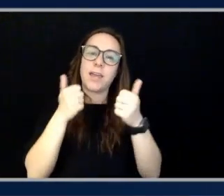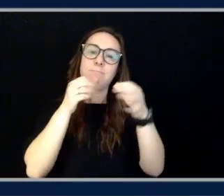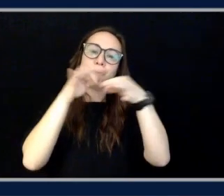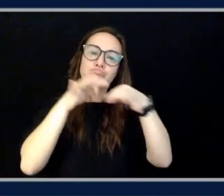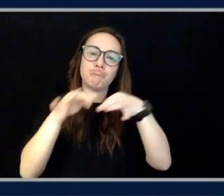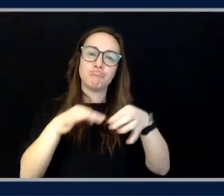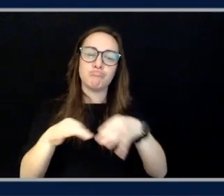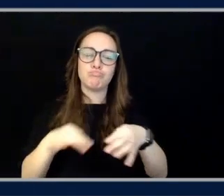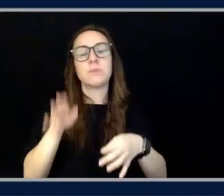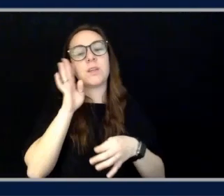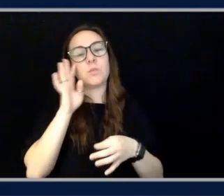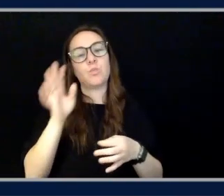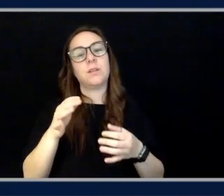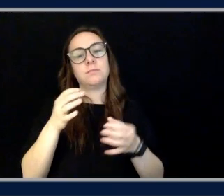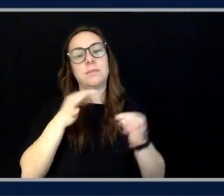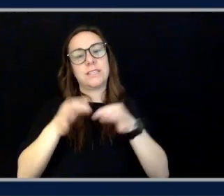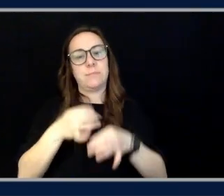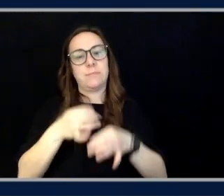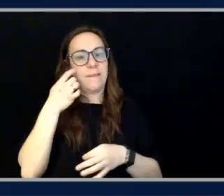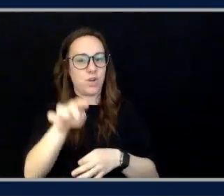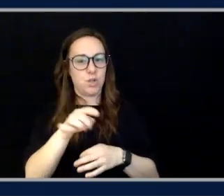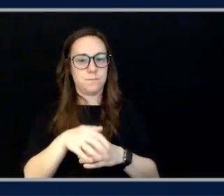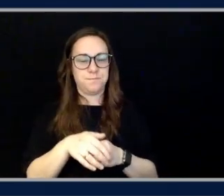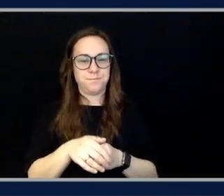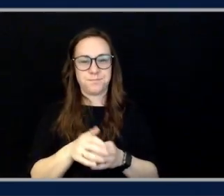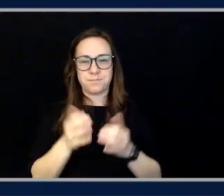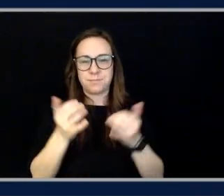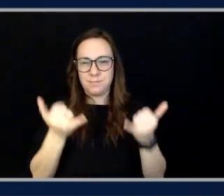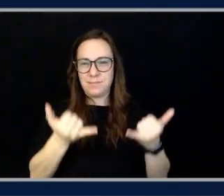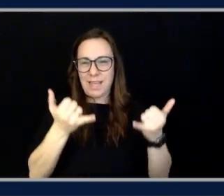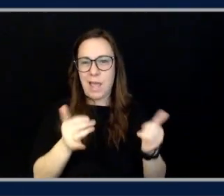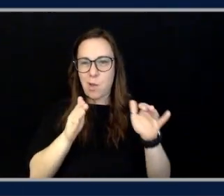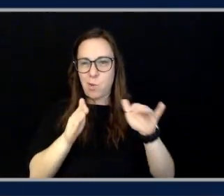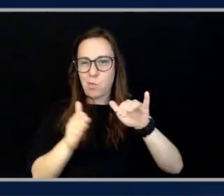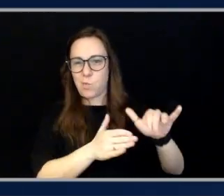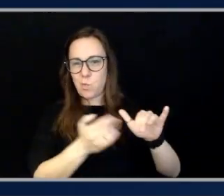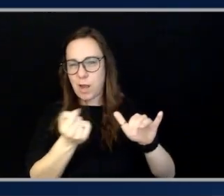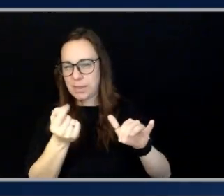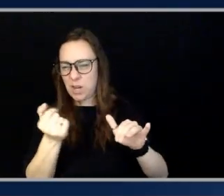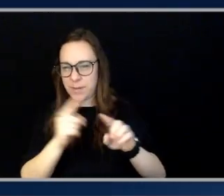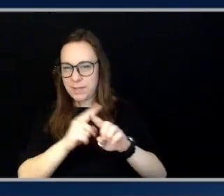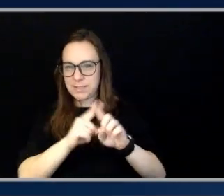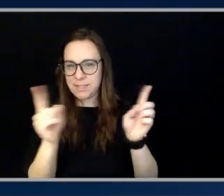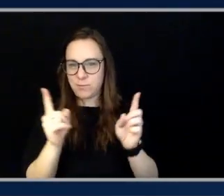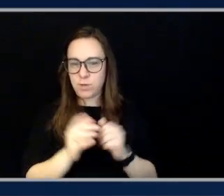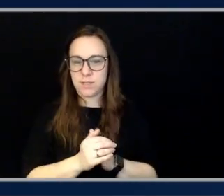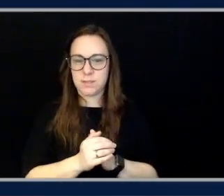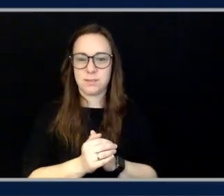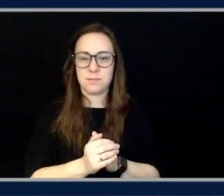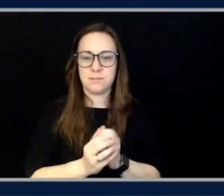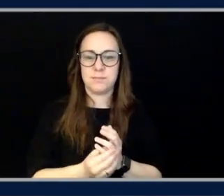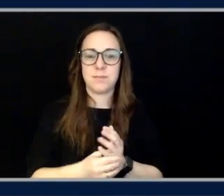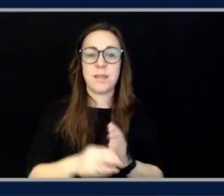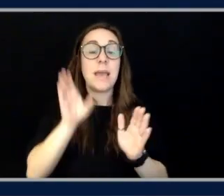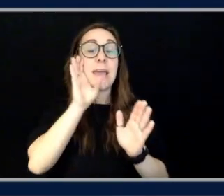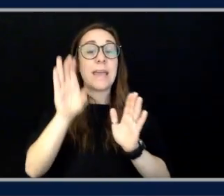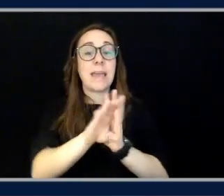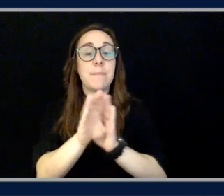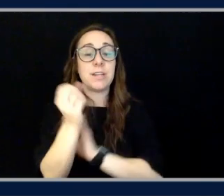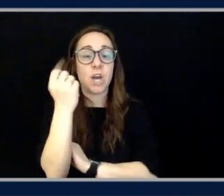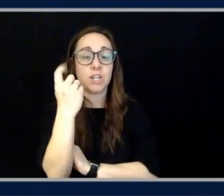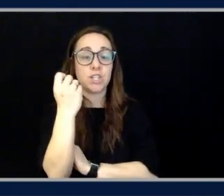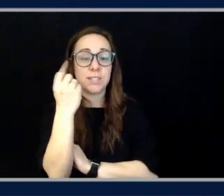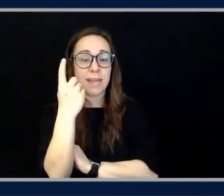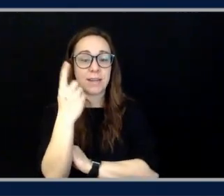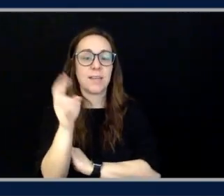going to move on to something slightly different now. Okay. Let's jump into like image understanding. So let's look at the image capabilities as part of the other visual capabilities that the model